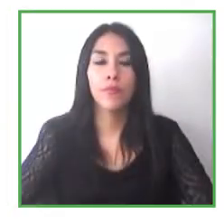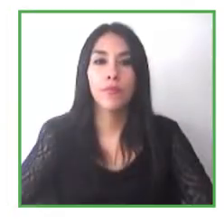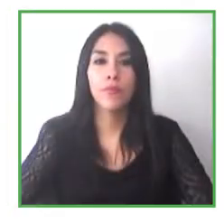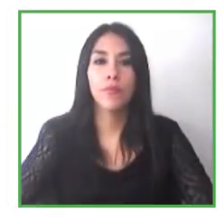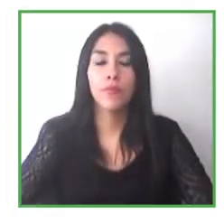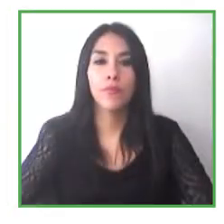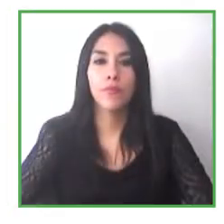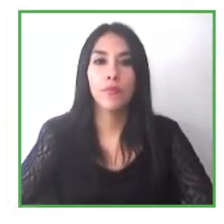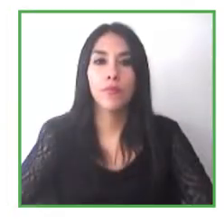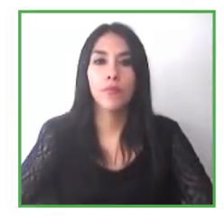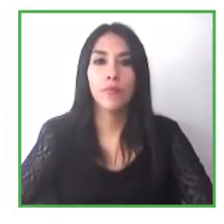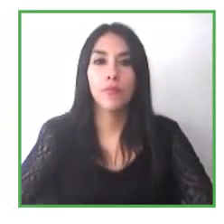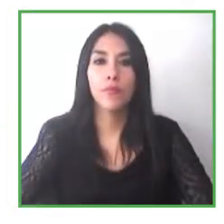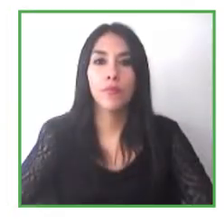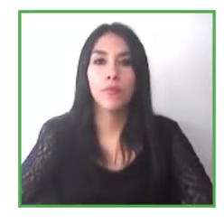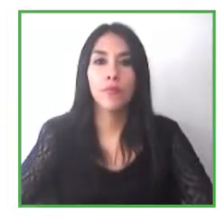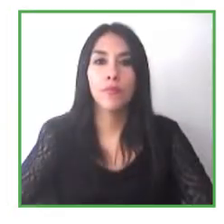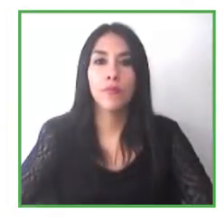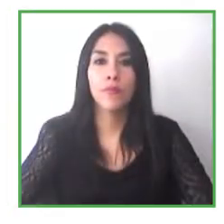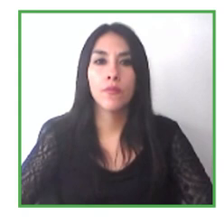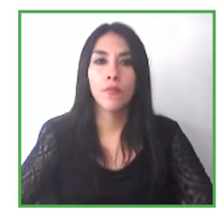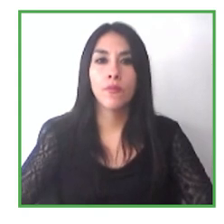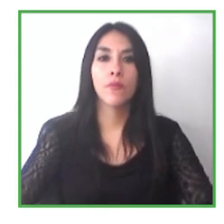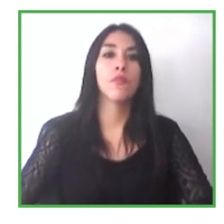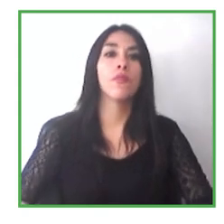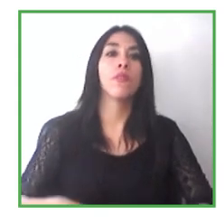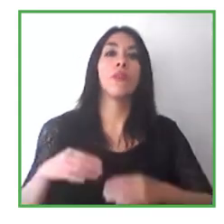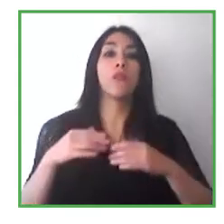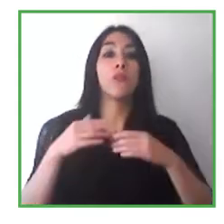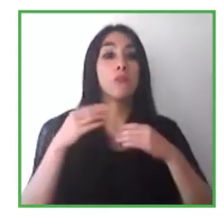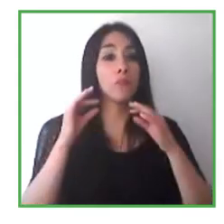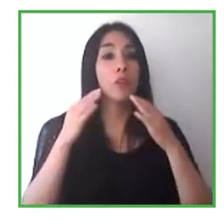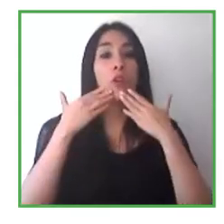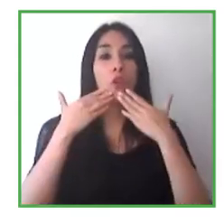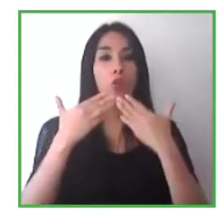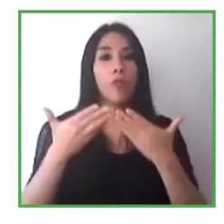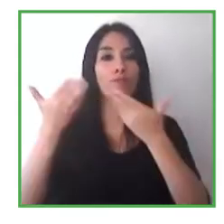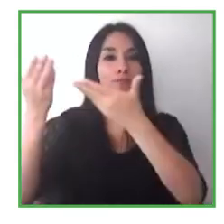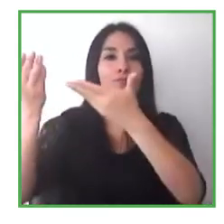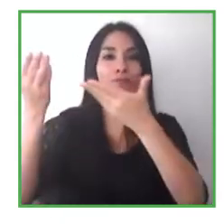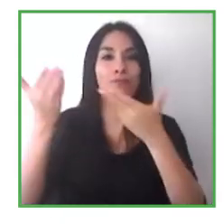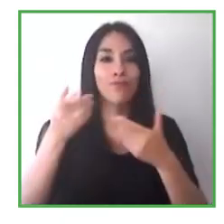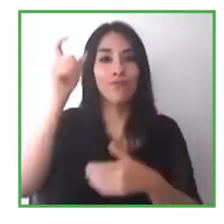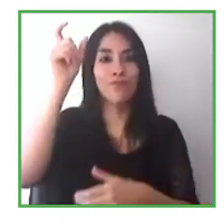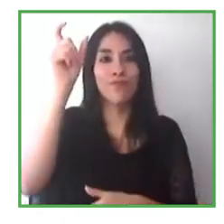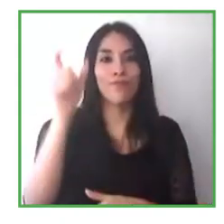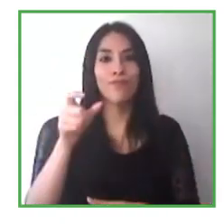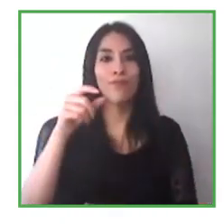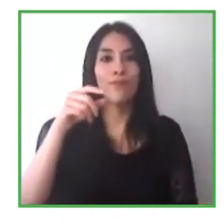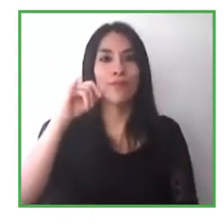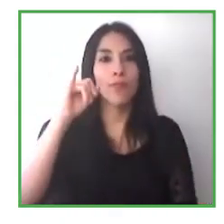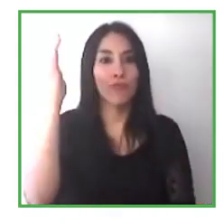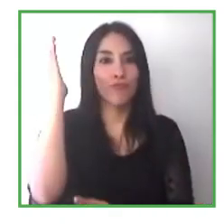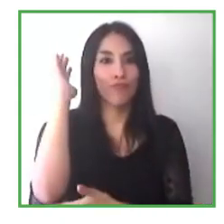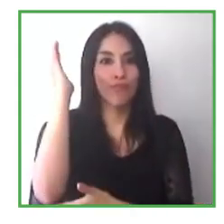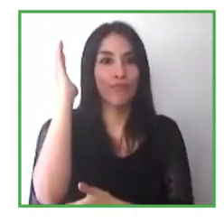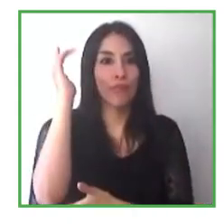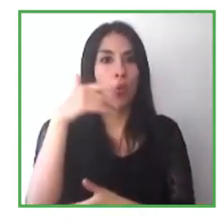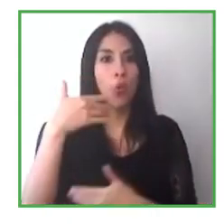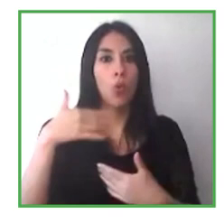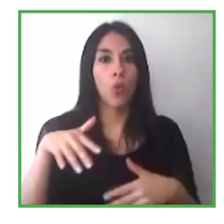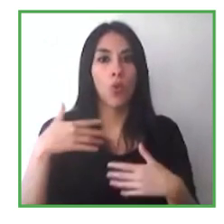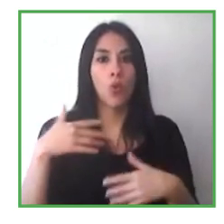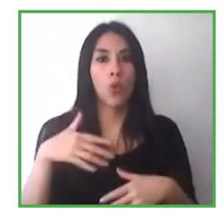Well, thank you very much, Dirk. That was really interesting. And I'm sorry I gave you more credit for being all over the world because I hear about your great work and